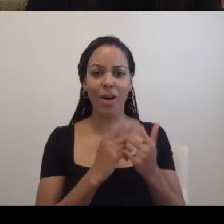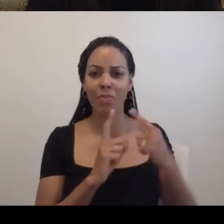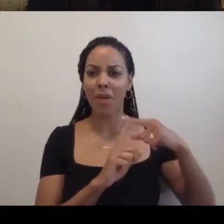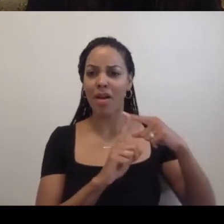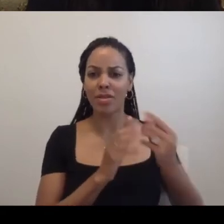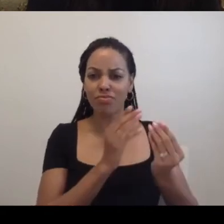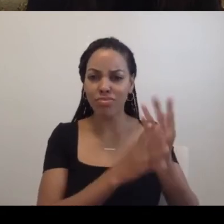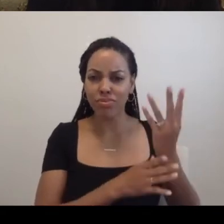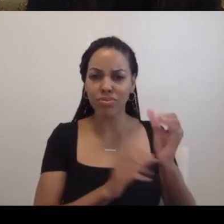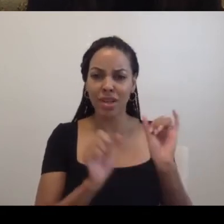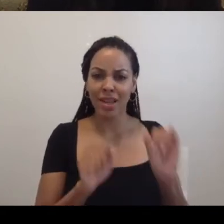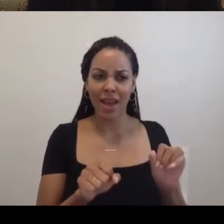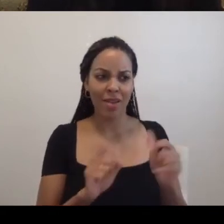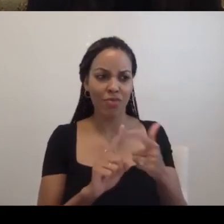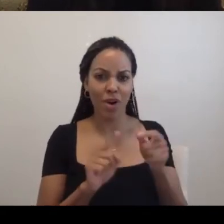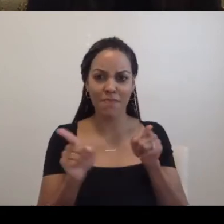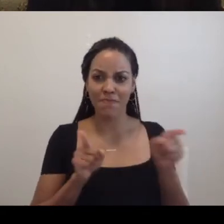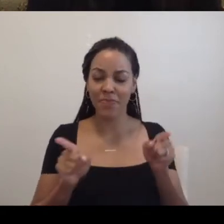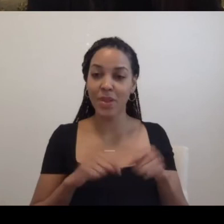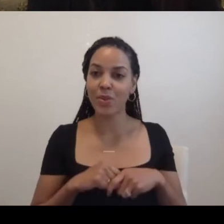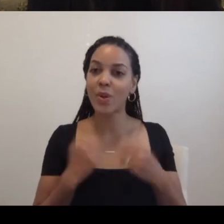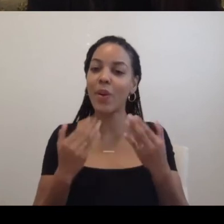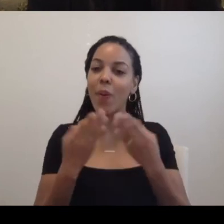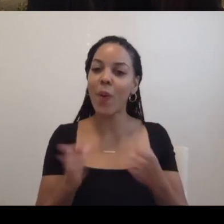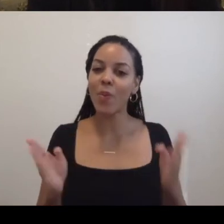And I'll open it up to questions.